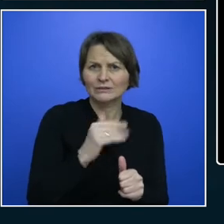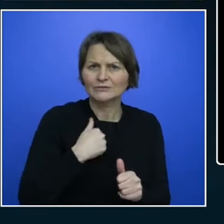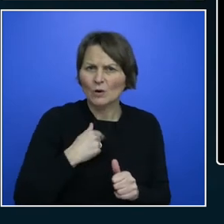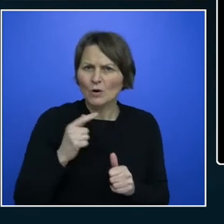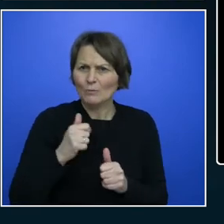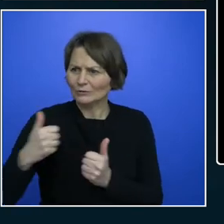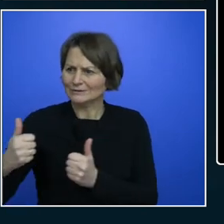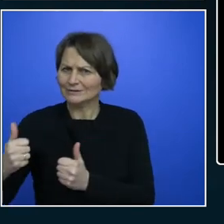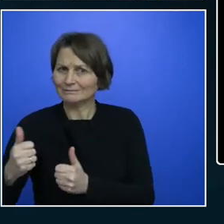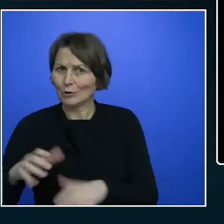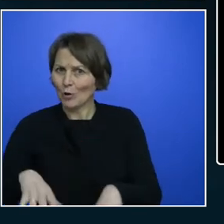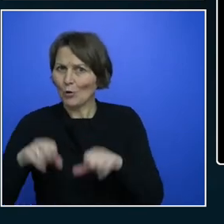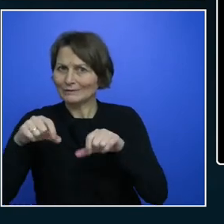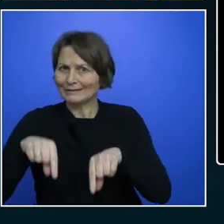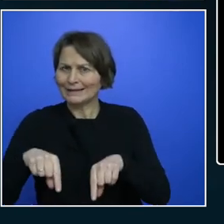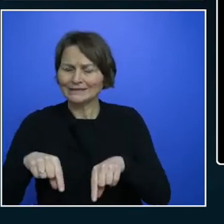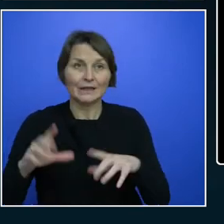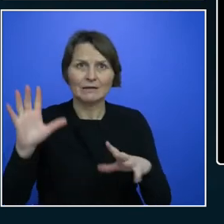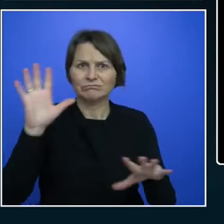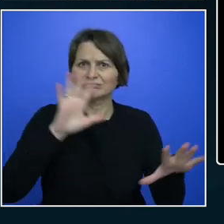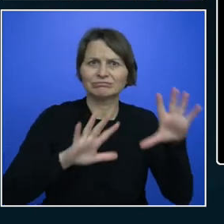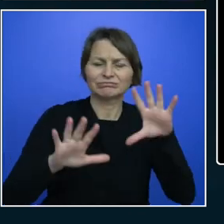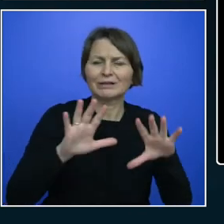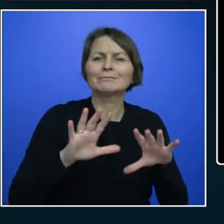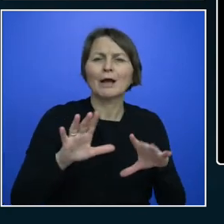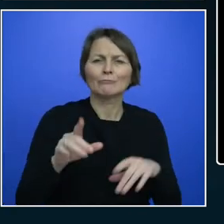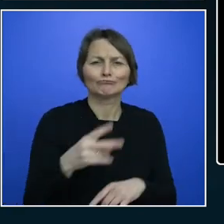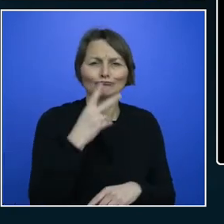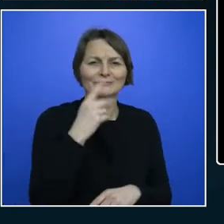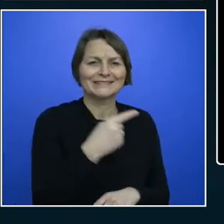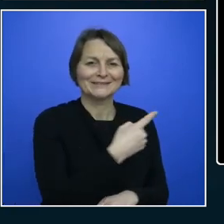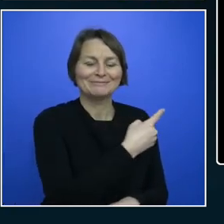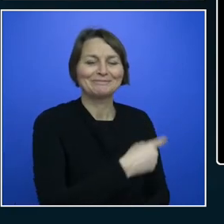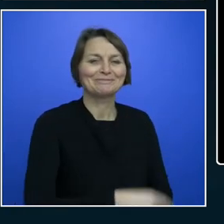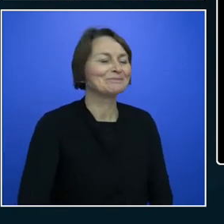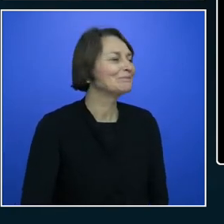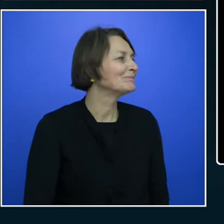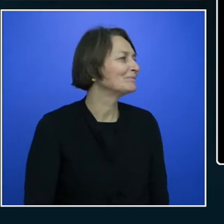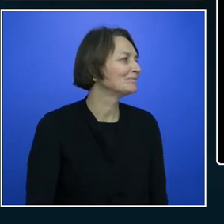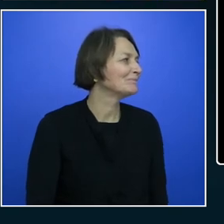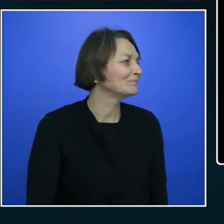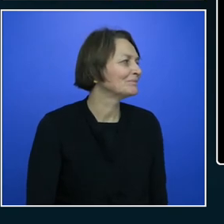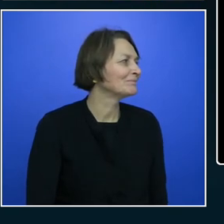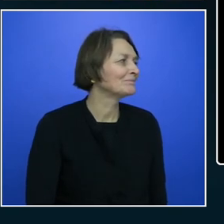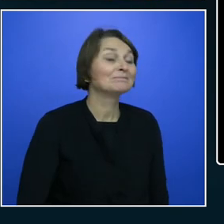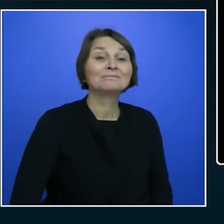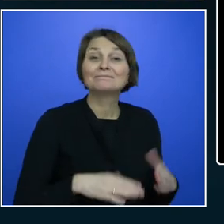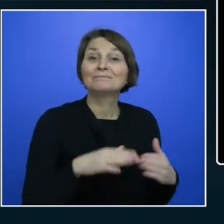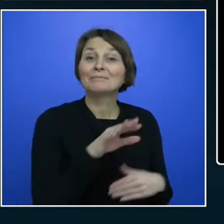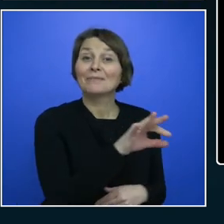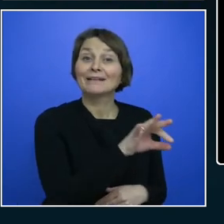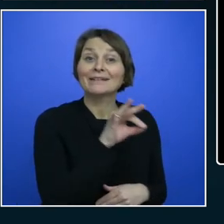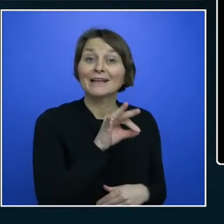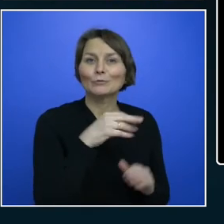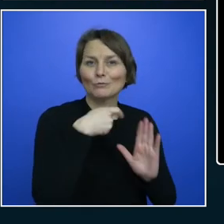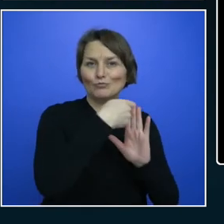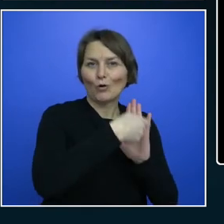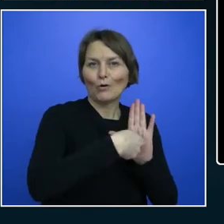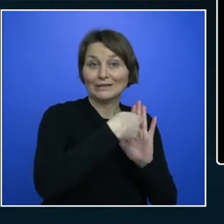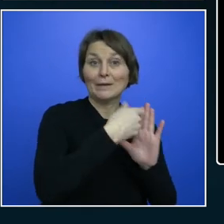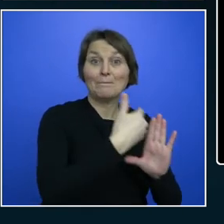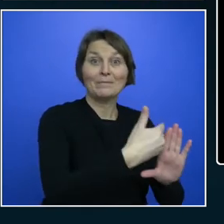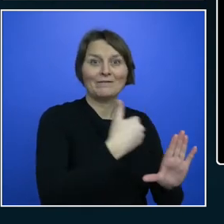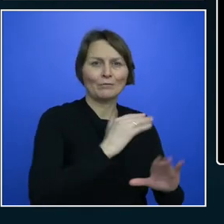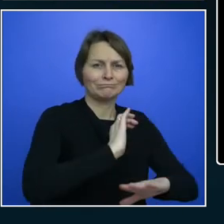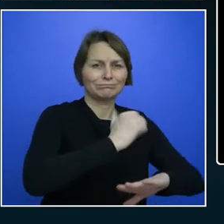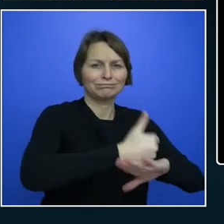GitHub here. We're going to go select. Now, what I'm going to do is I'm going to select a project that I've created beforehand. And this